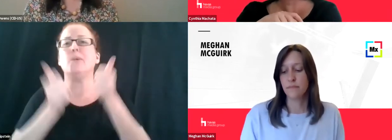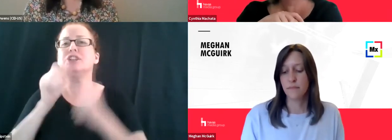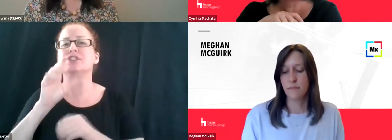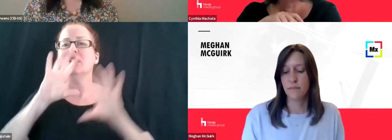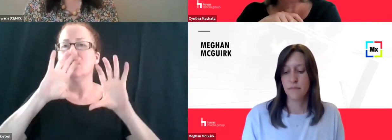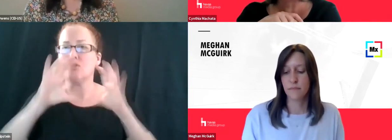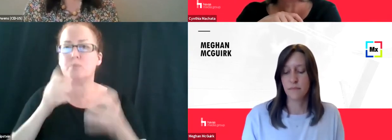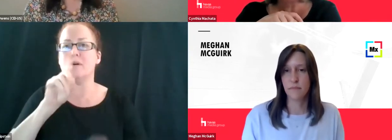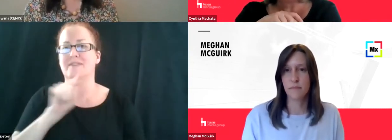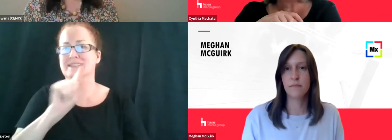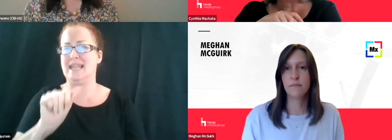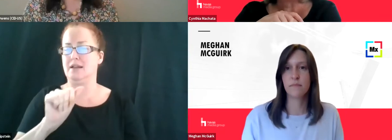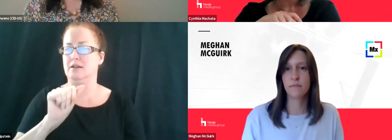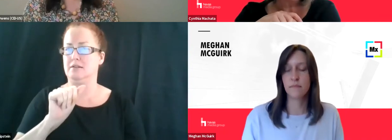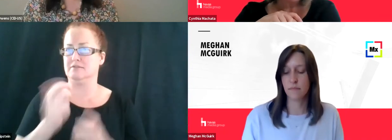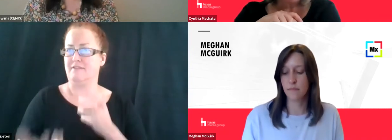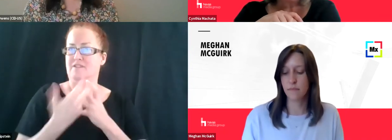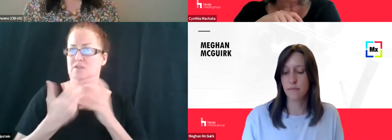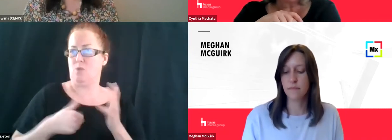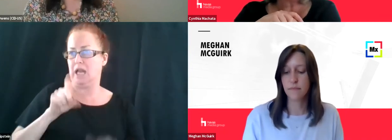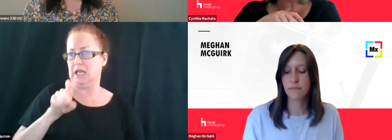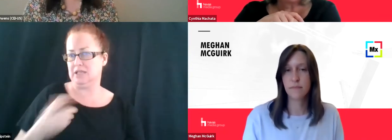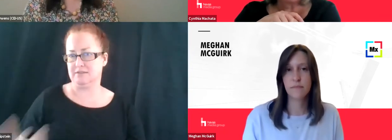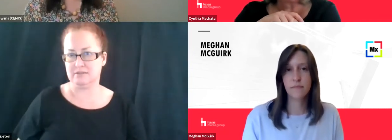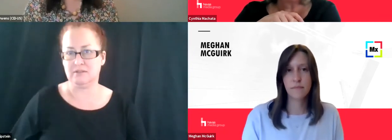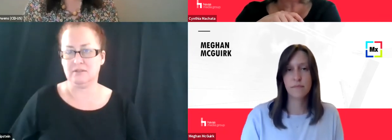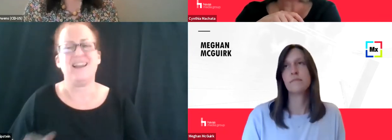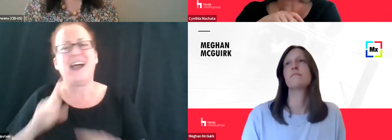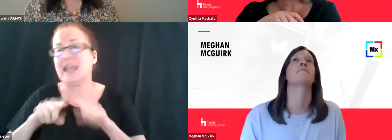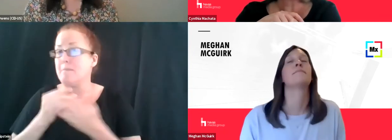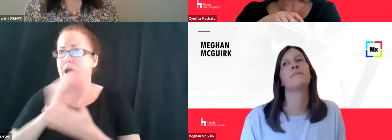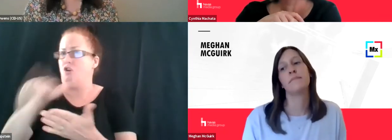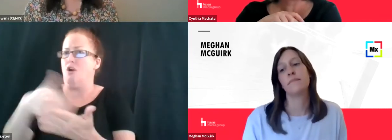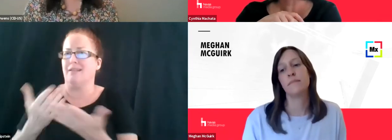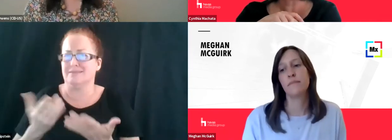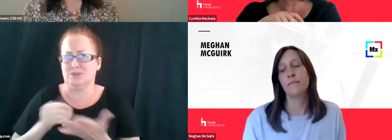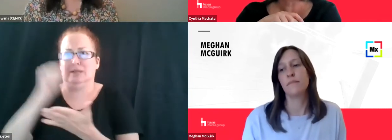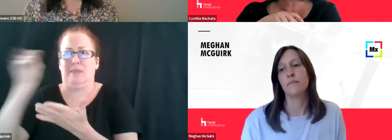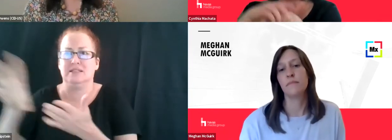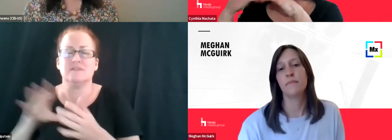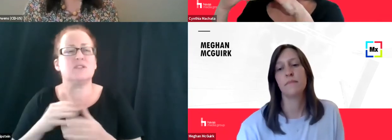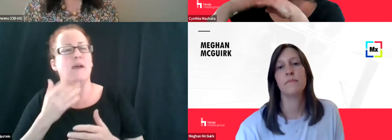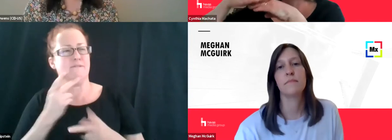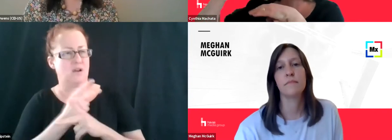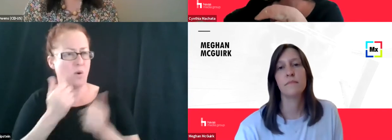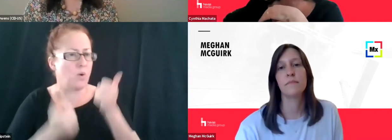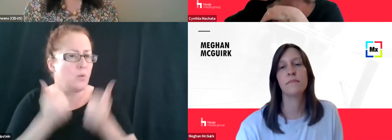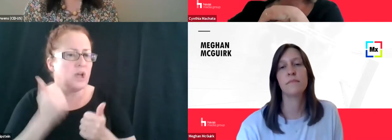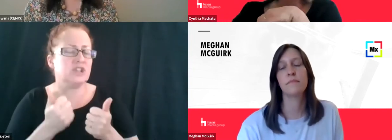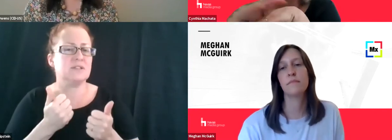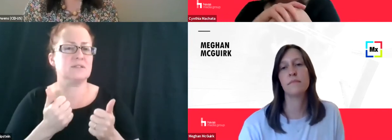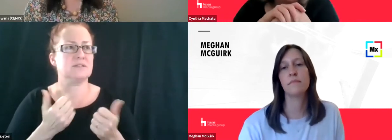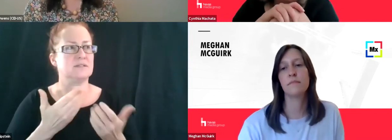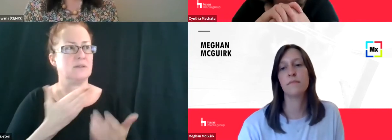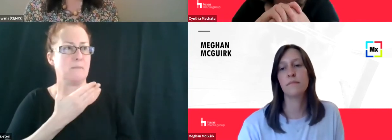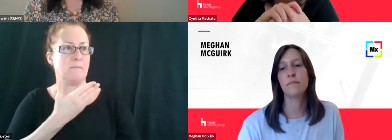because I'm not going to buy them both at that's expensive. So I try to figure out which one is the most cost-effective, um, reaching the most people.